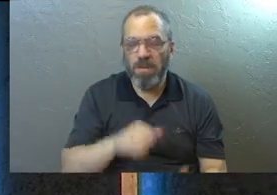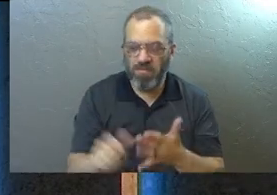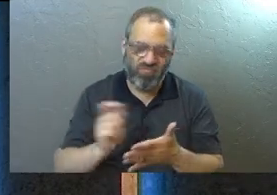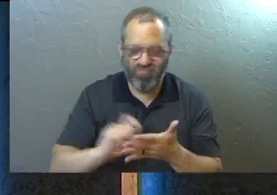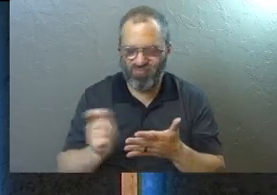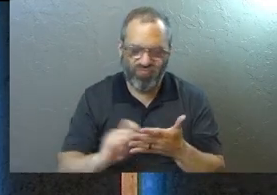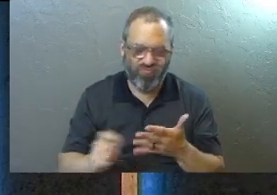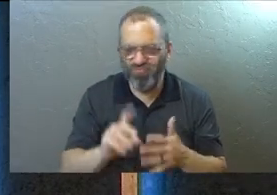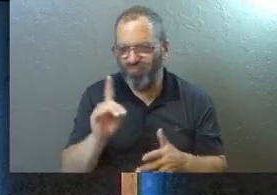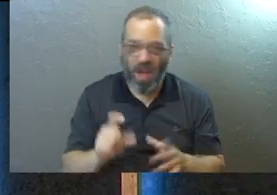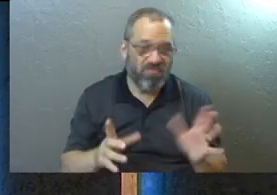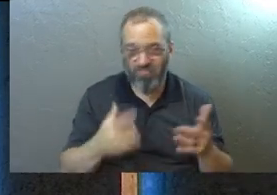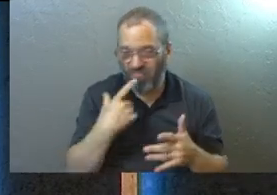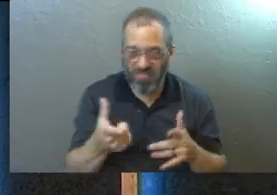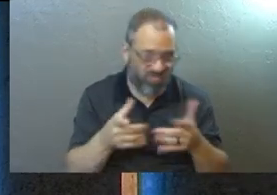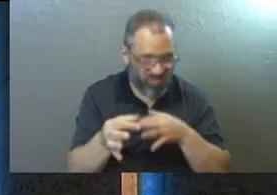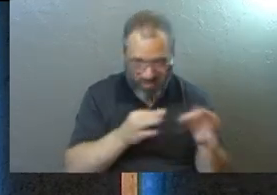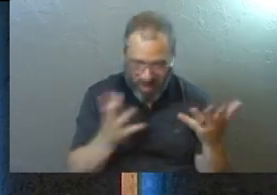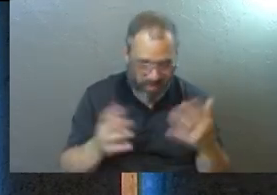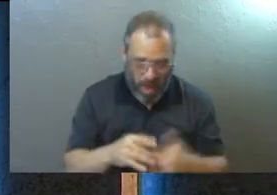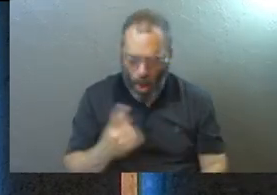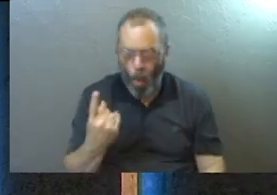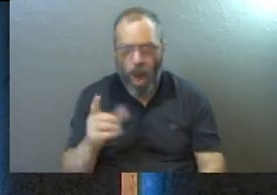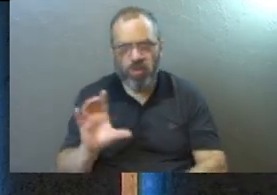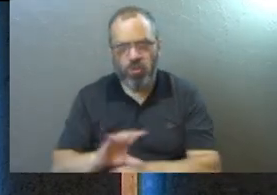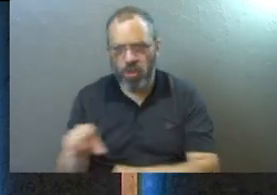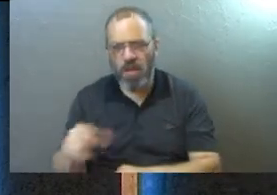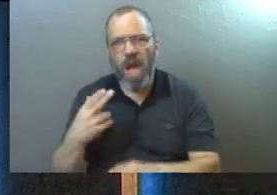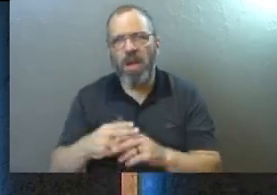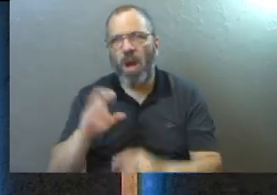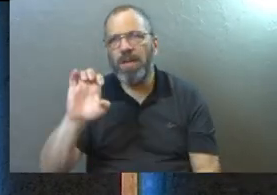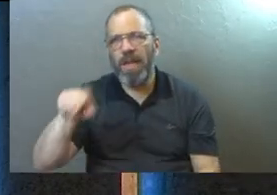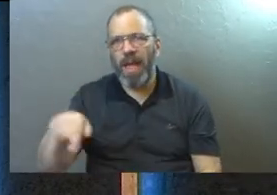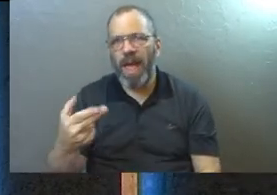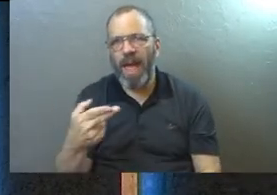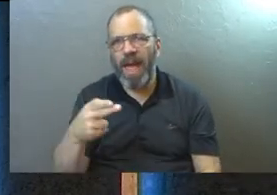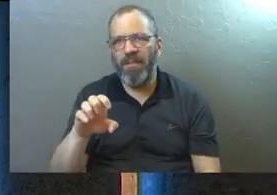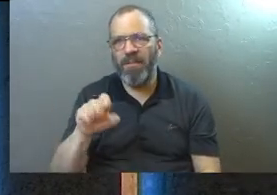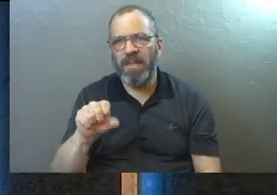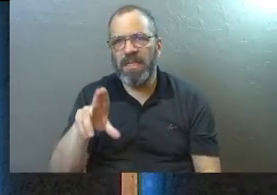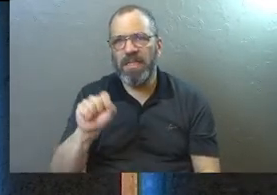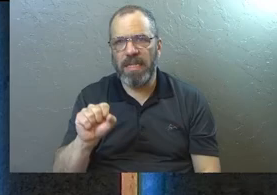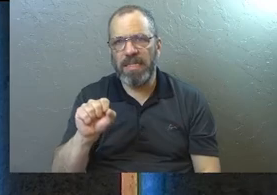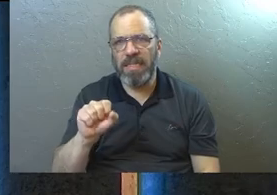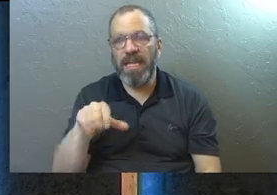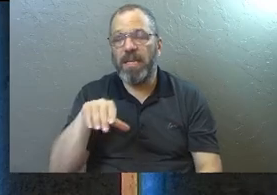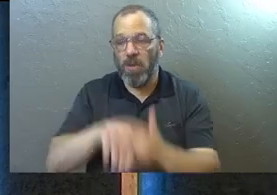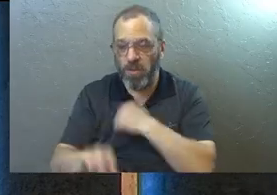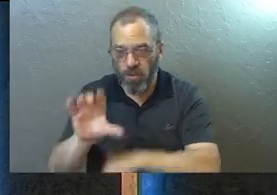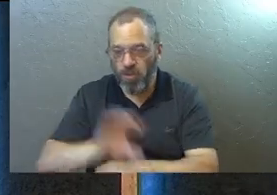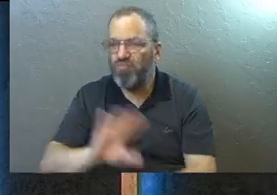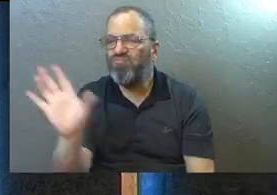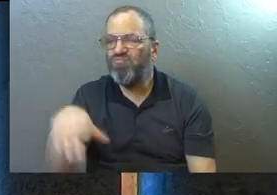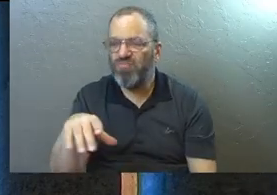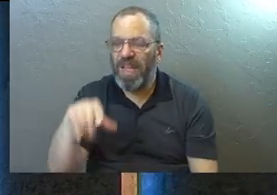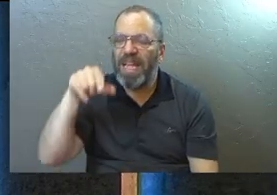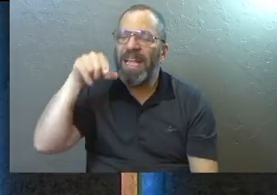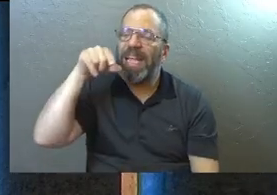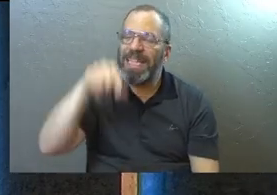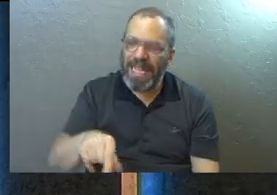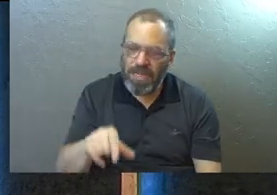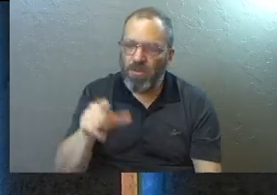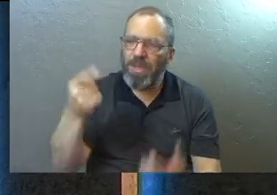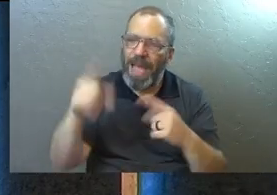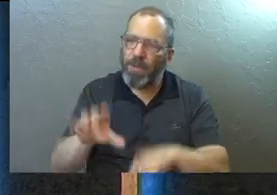there and he diagnoses them and tells them what to do. And this one church was called Ephesus. And he walks into that church and he says, this is